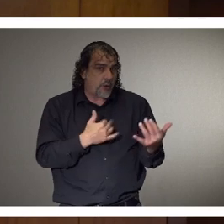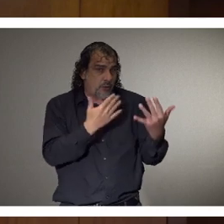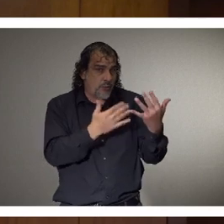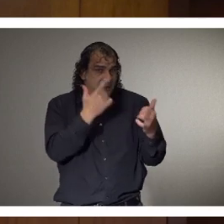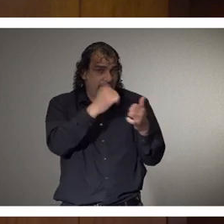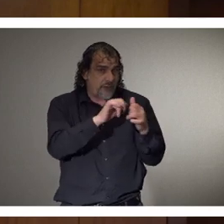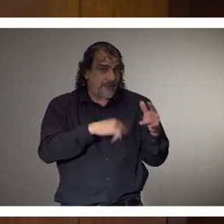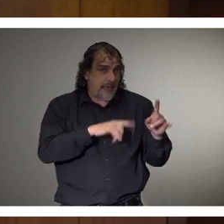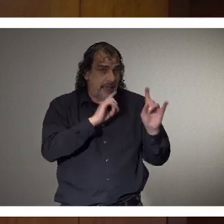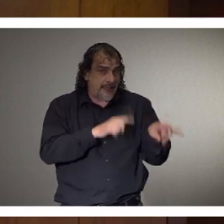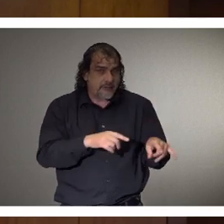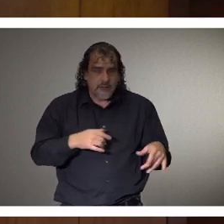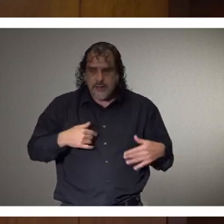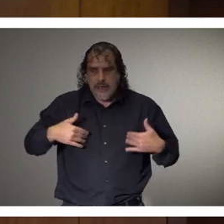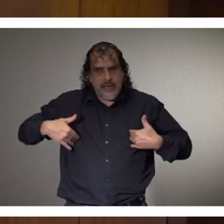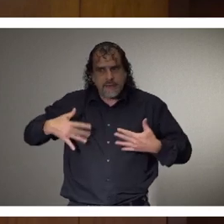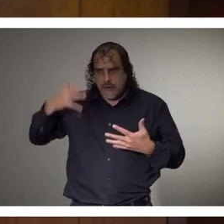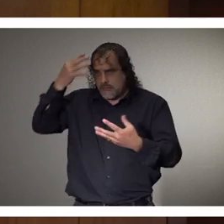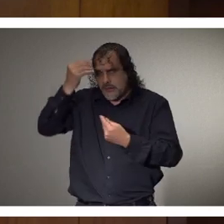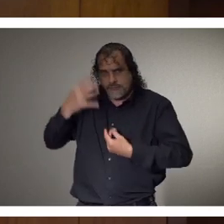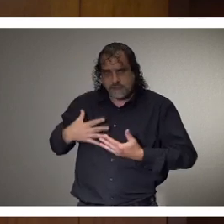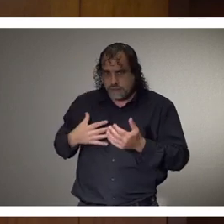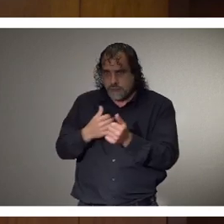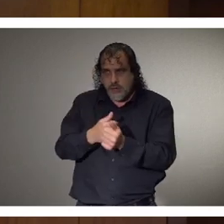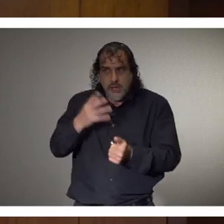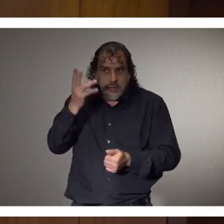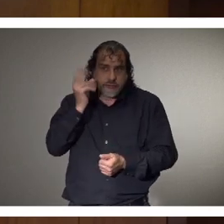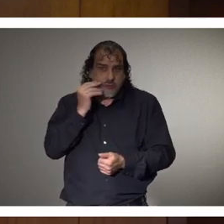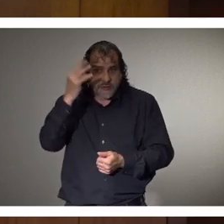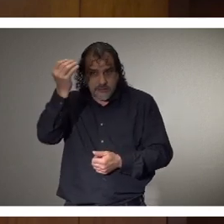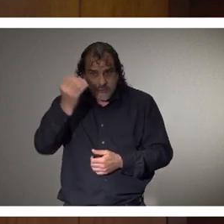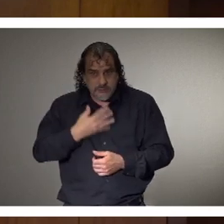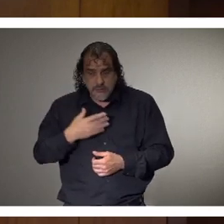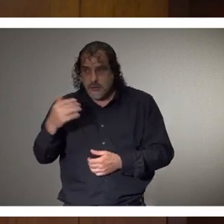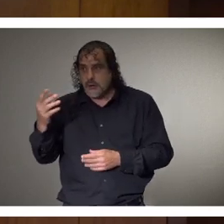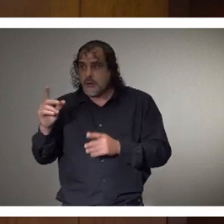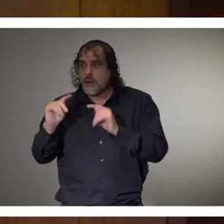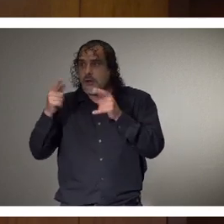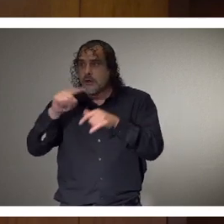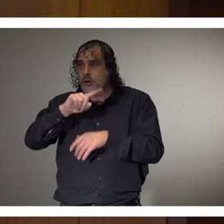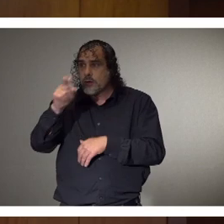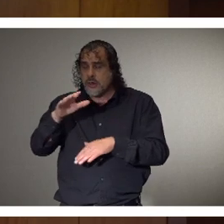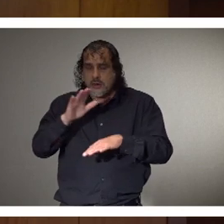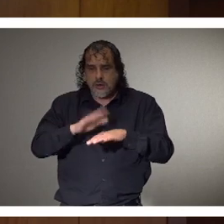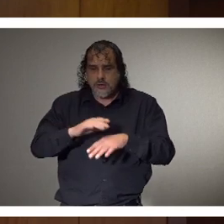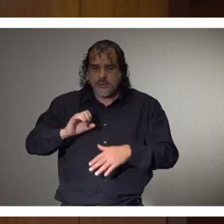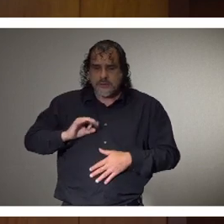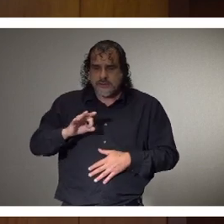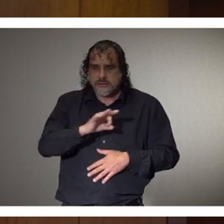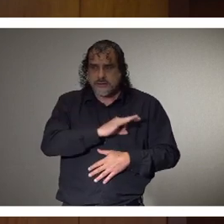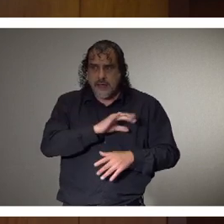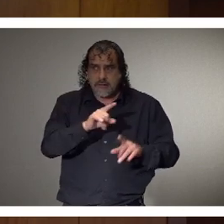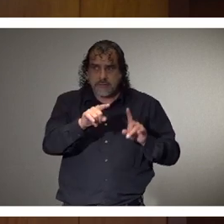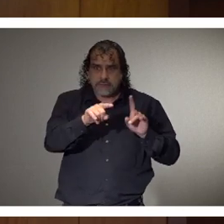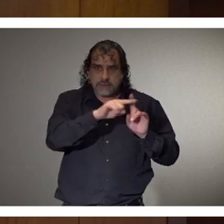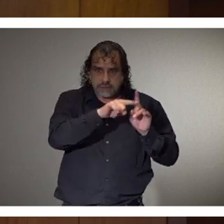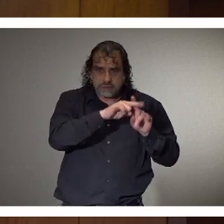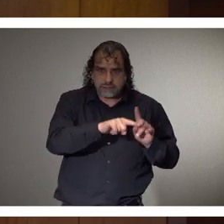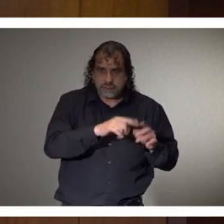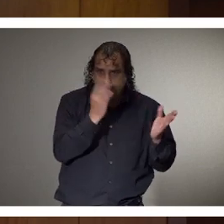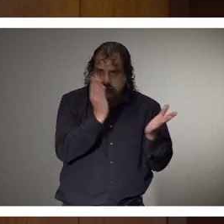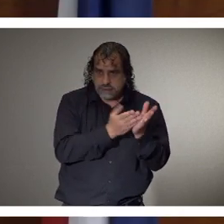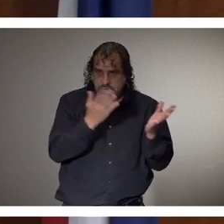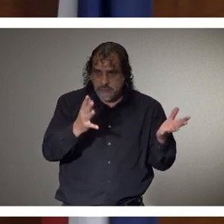I have not gotten an update on that today, but I'll, as soon as I get one, I'll let you know. Quick question on the staff that tested positive. You said that they were not at a